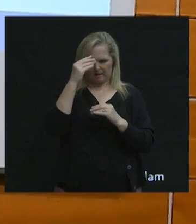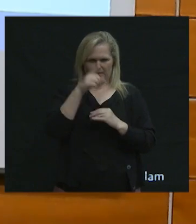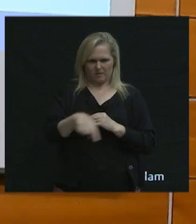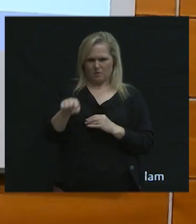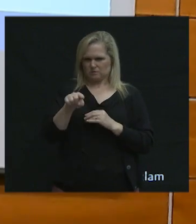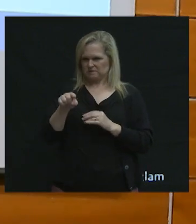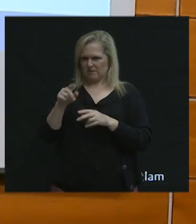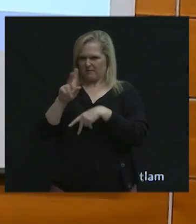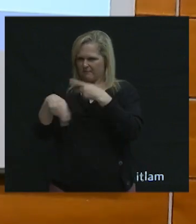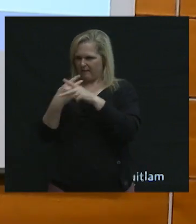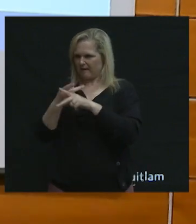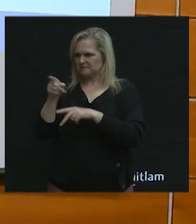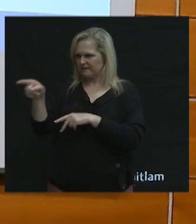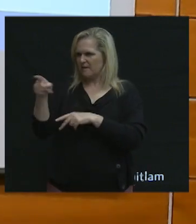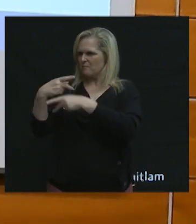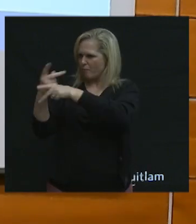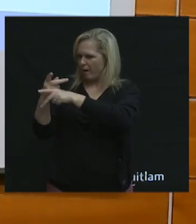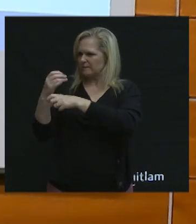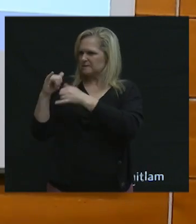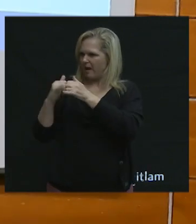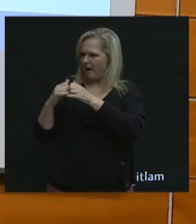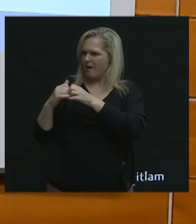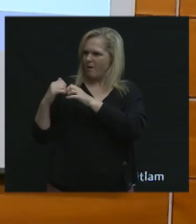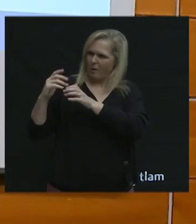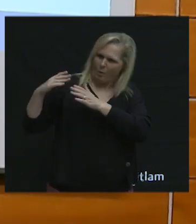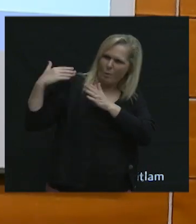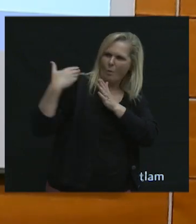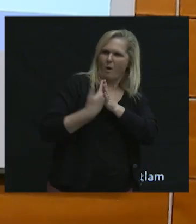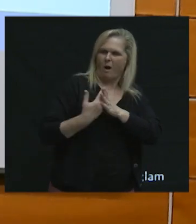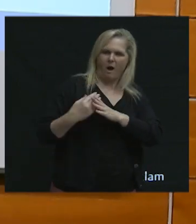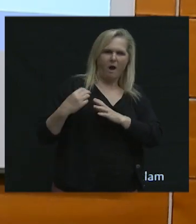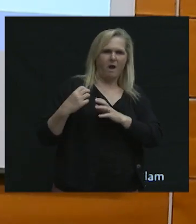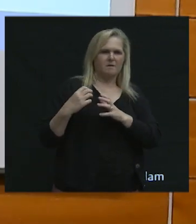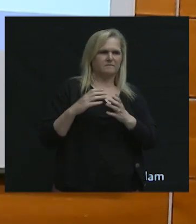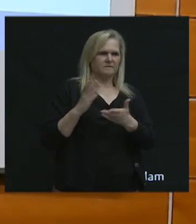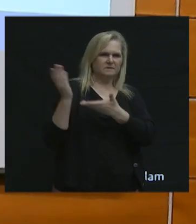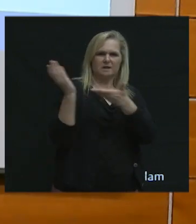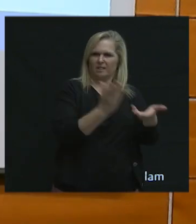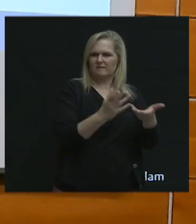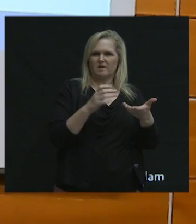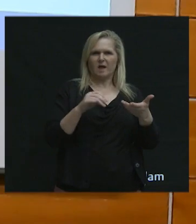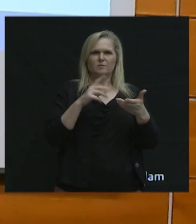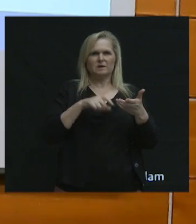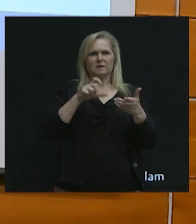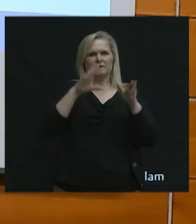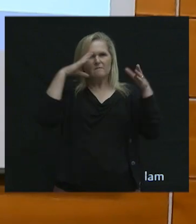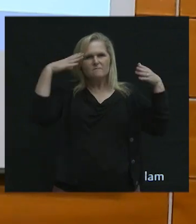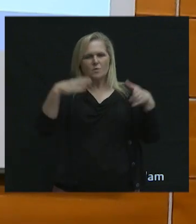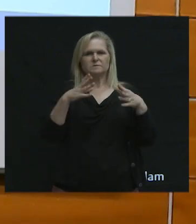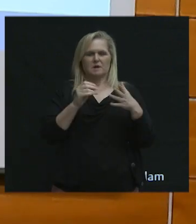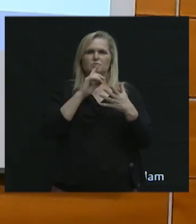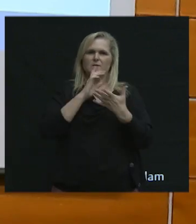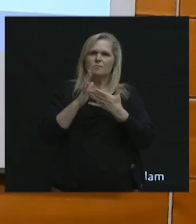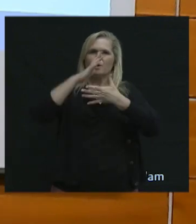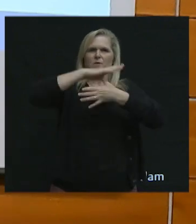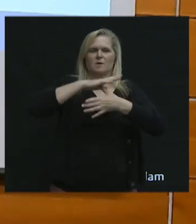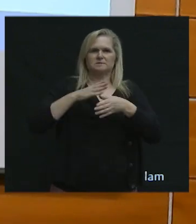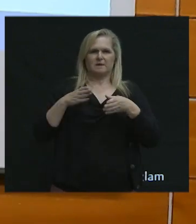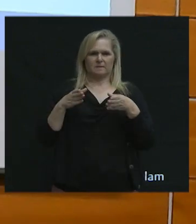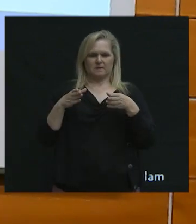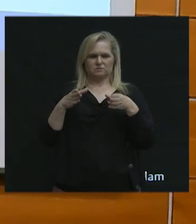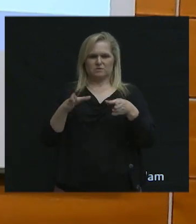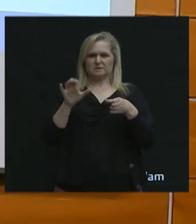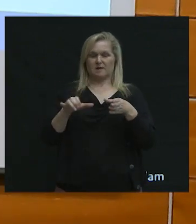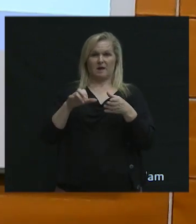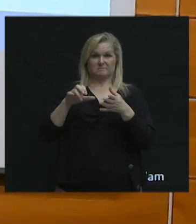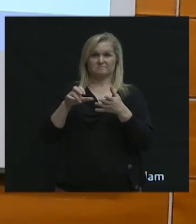modes of goods movement are changing and what is needed and focusing and prioritizing the streets that are meant